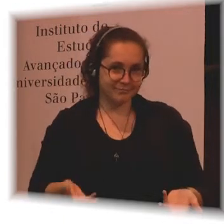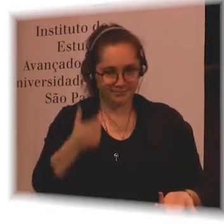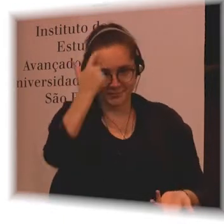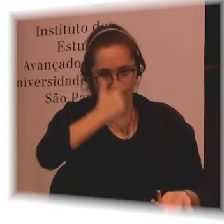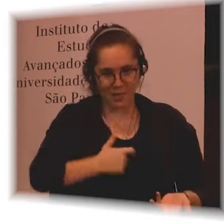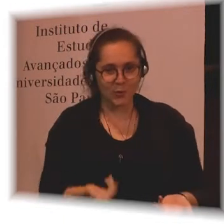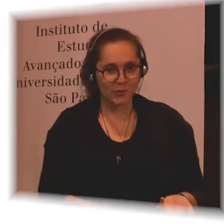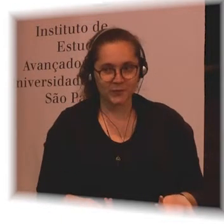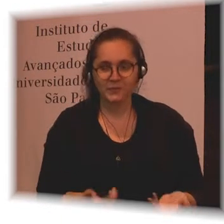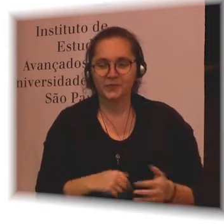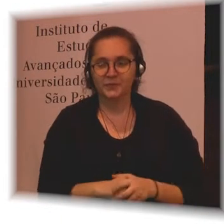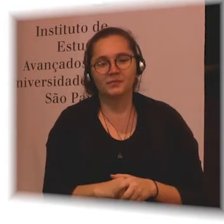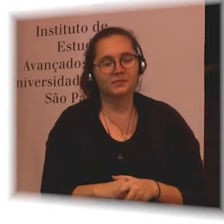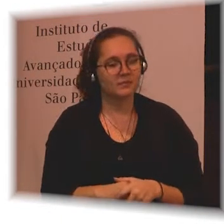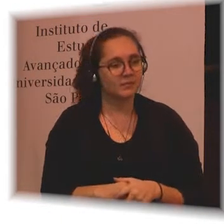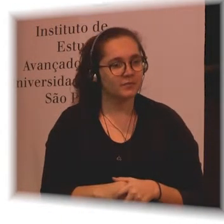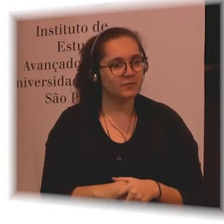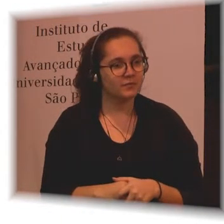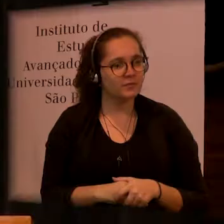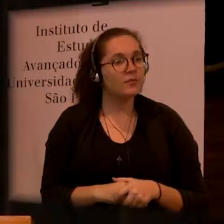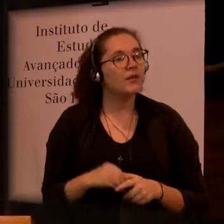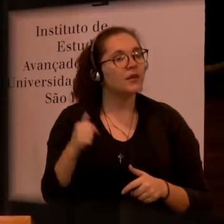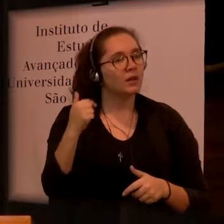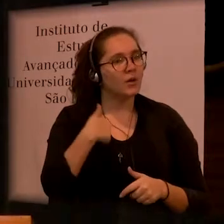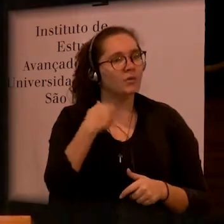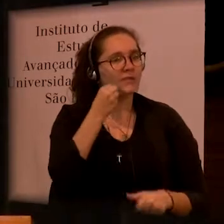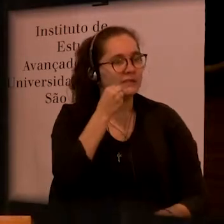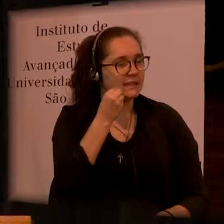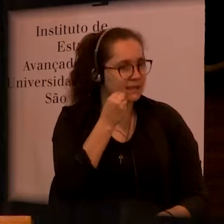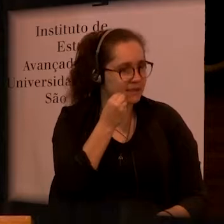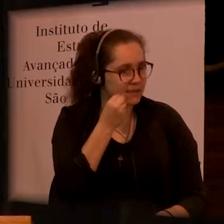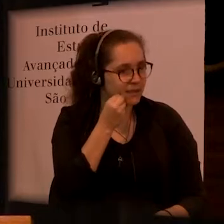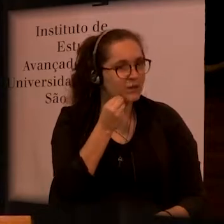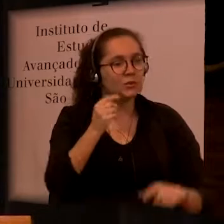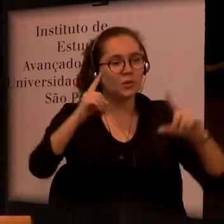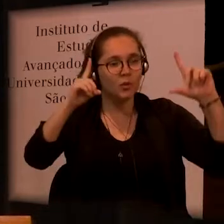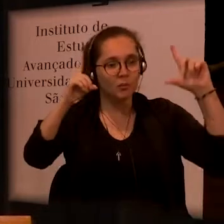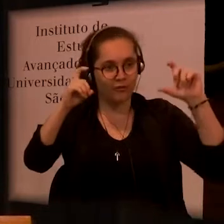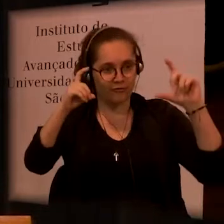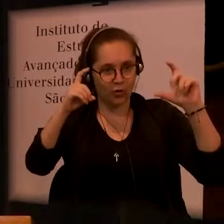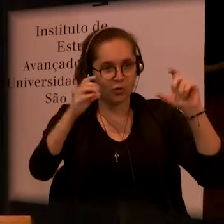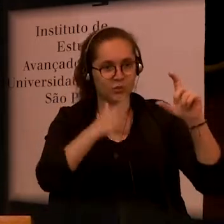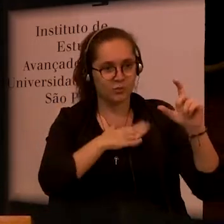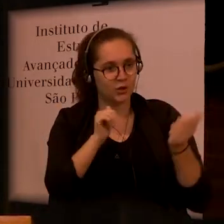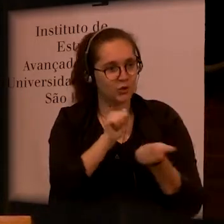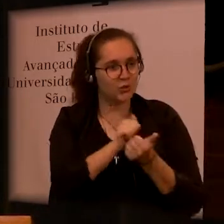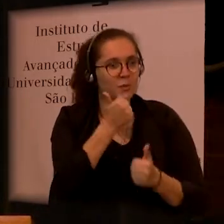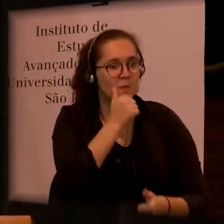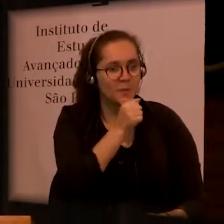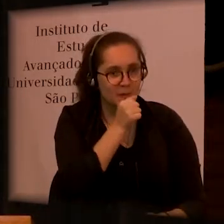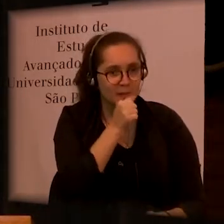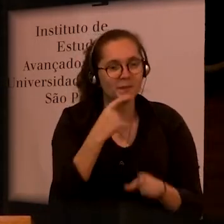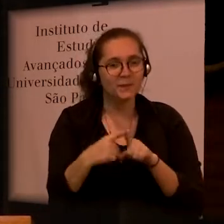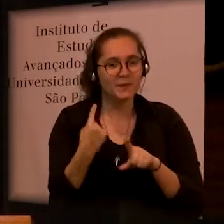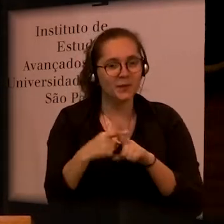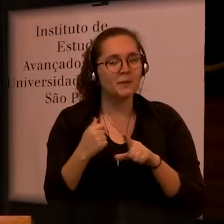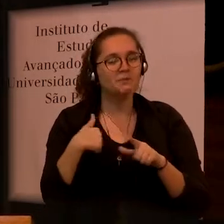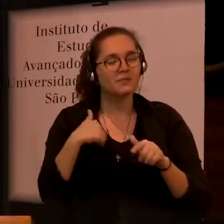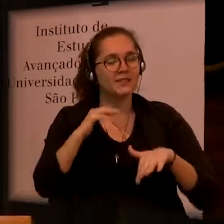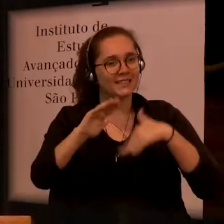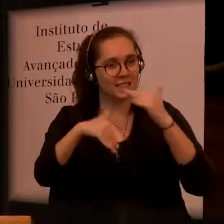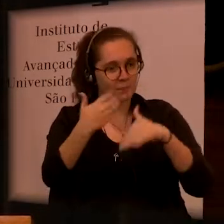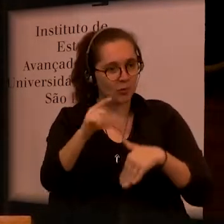So I was trying to find a picture of myself with my mother, because later in her life my mother developed dementia.